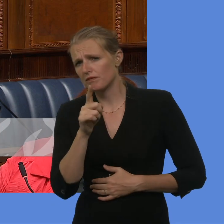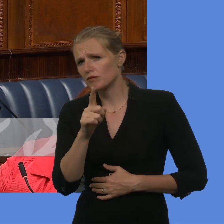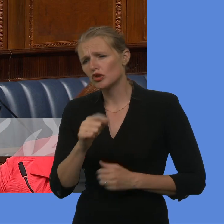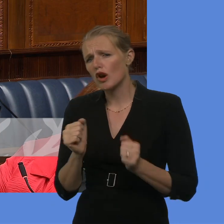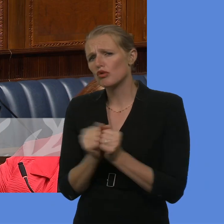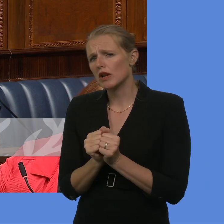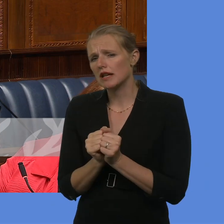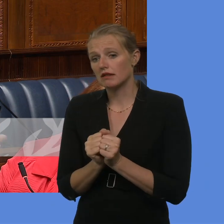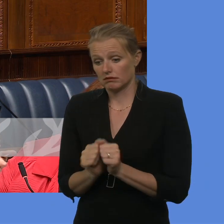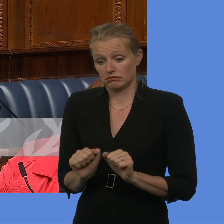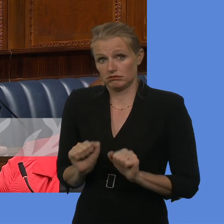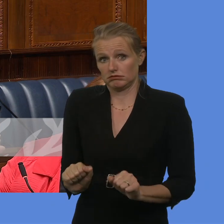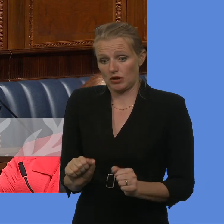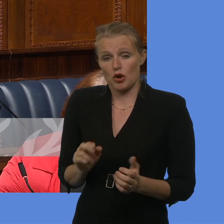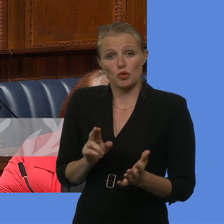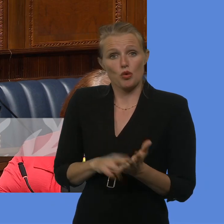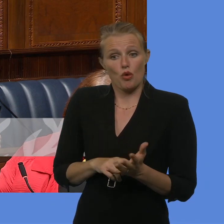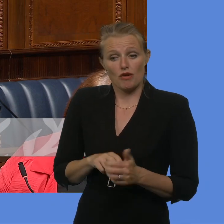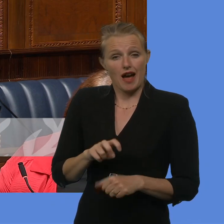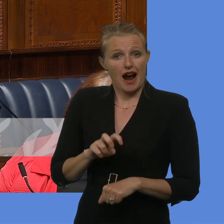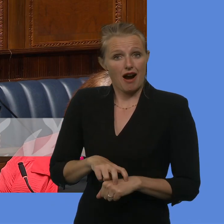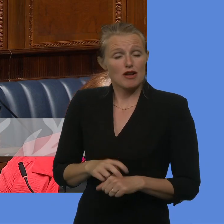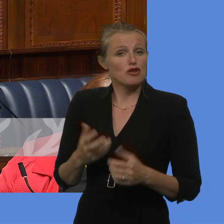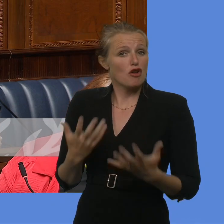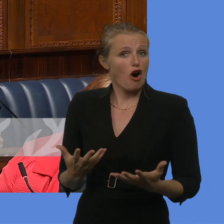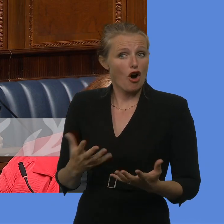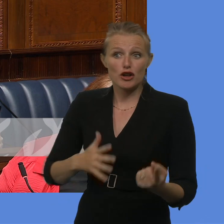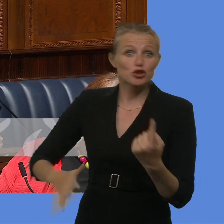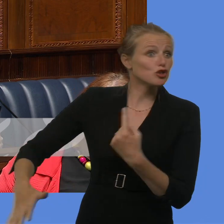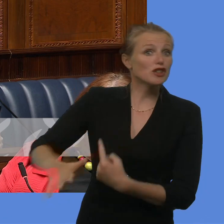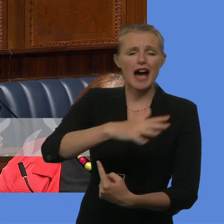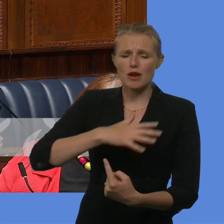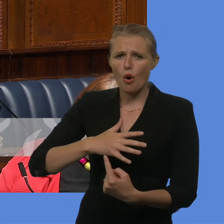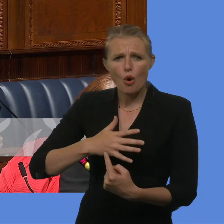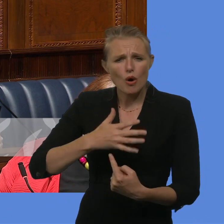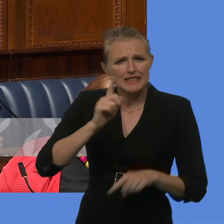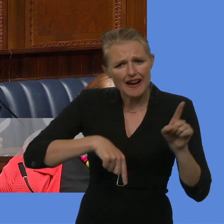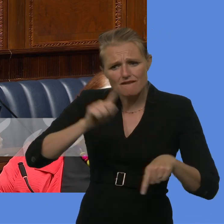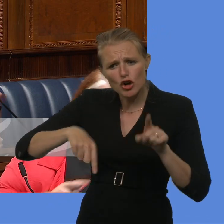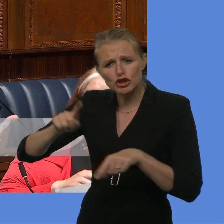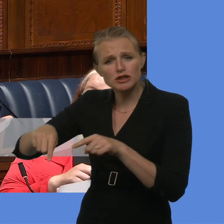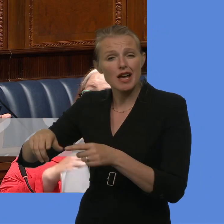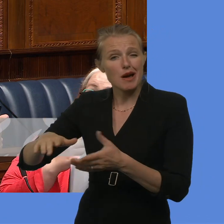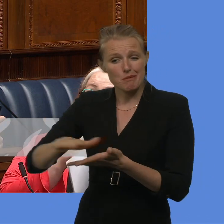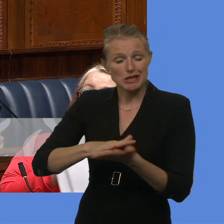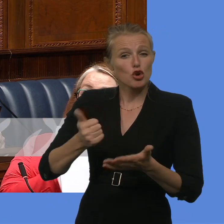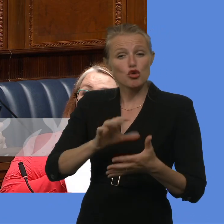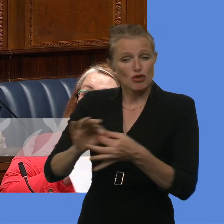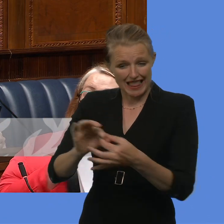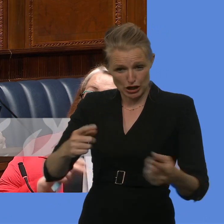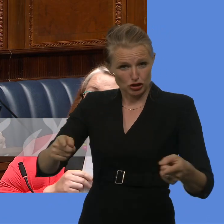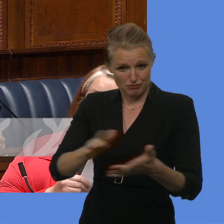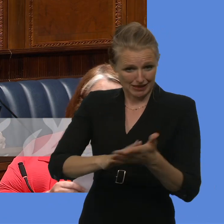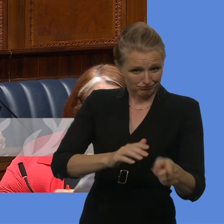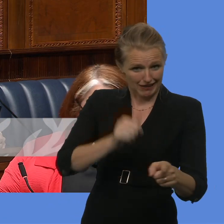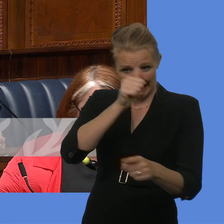is now a more diverse society, and as such, the Good Relations Fund could widen to include newcomer